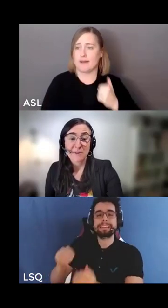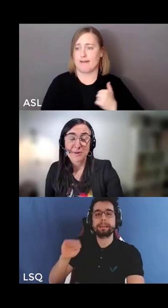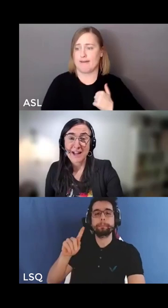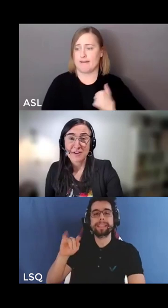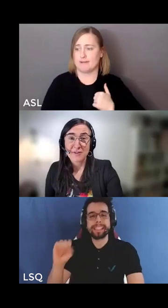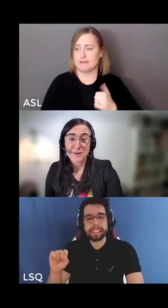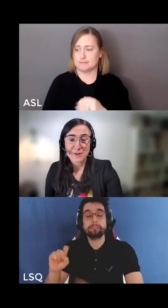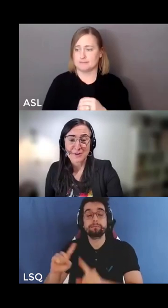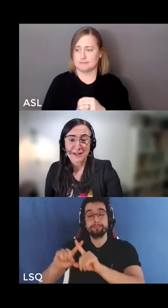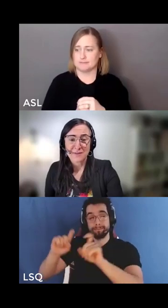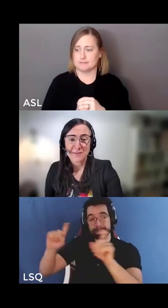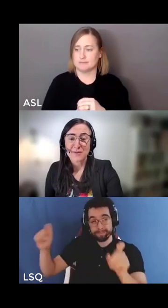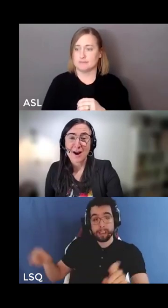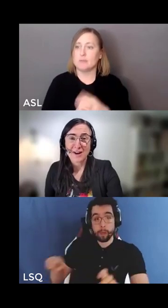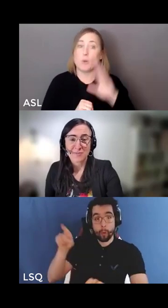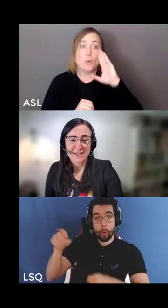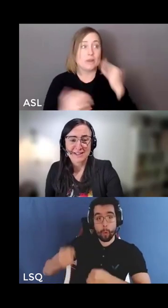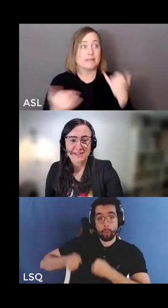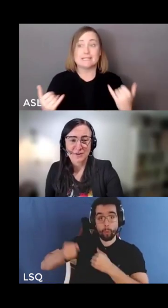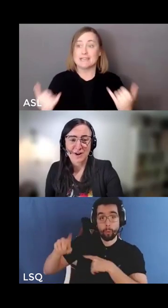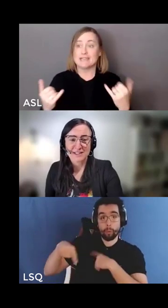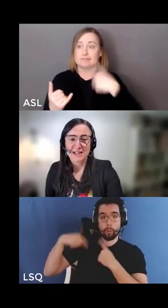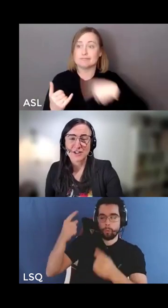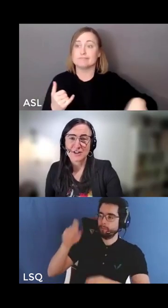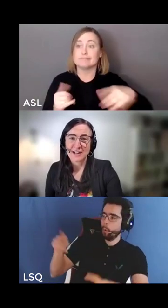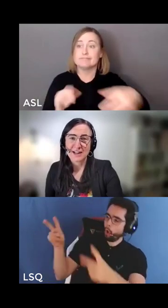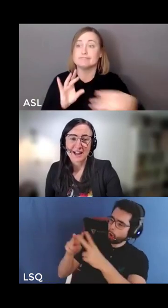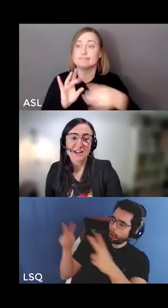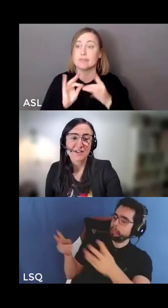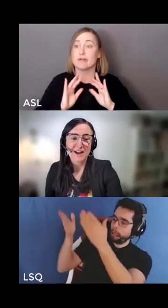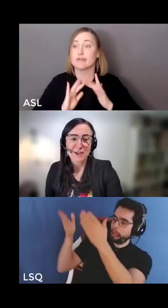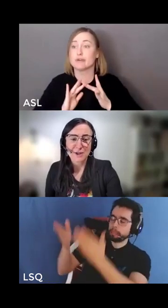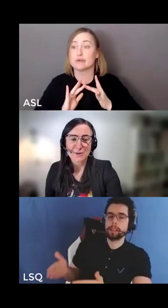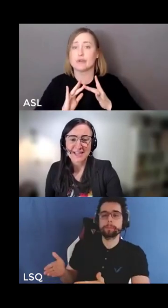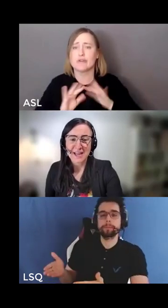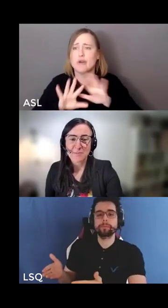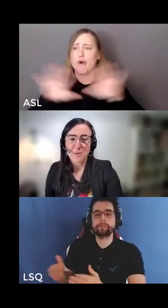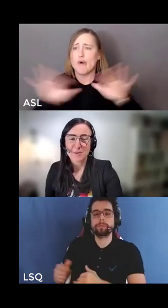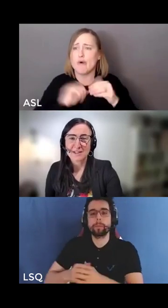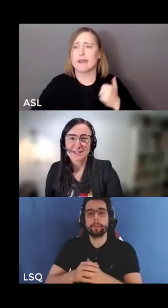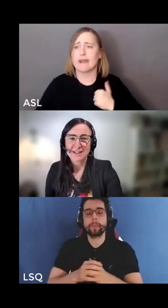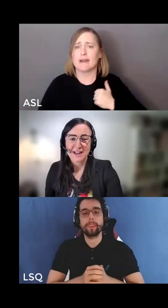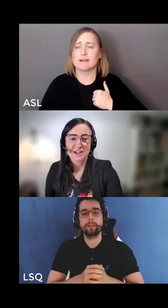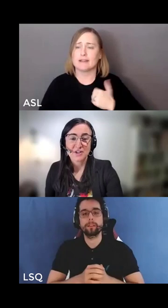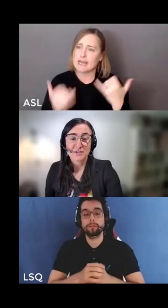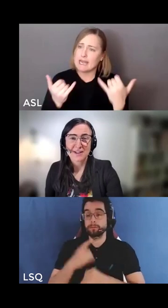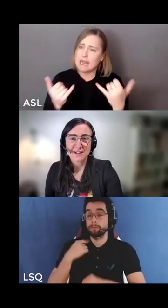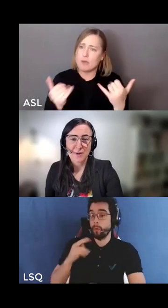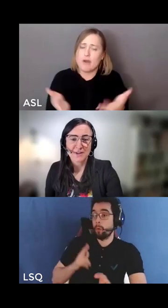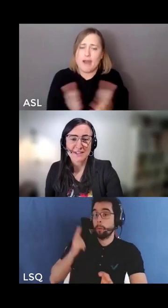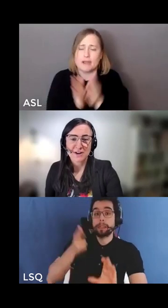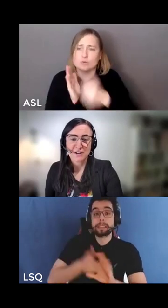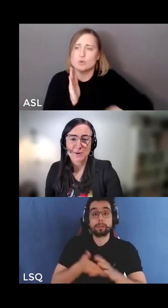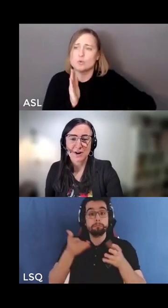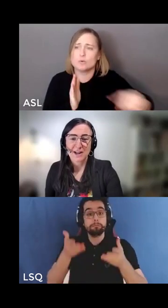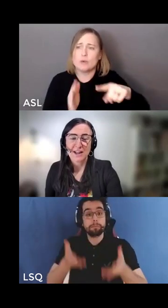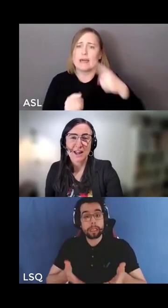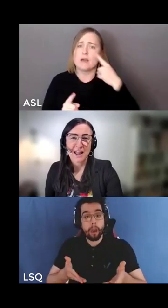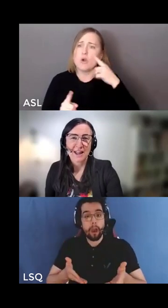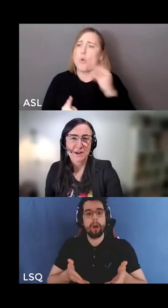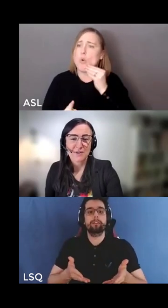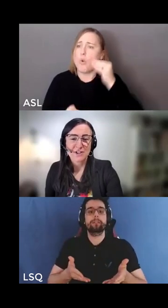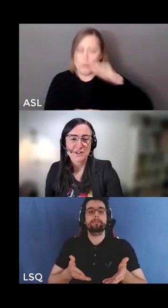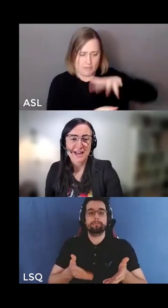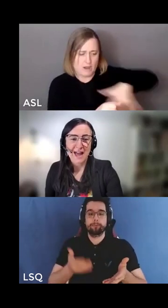Today we're gathering virtually from a variety of places across the country and invite you to take a moment and to reflect upon the territory